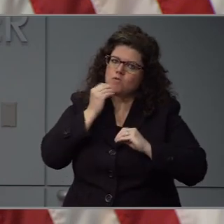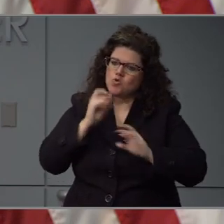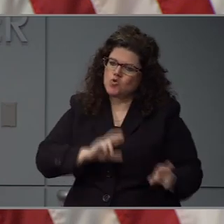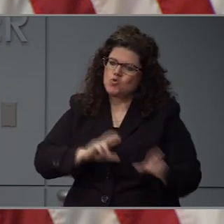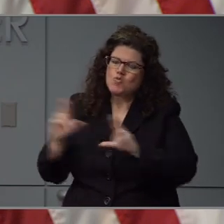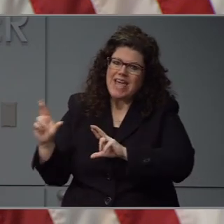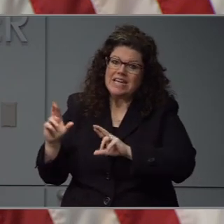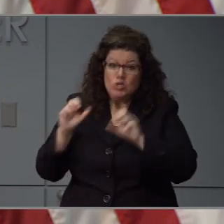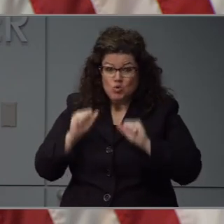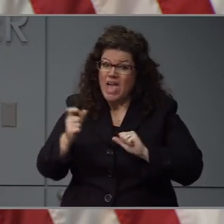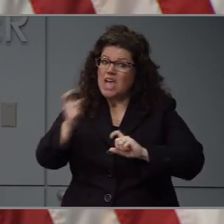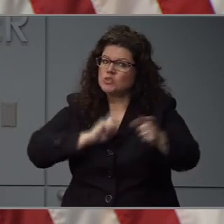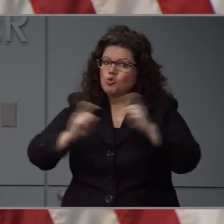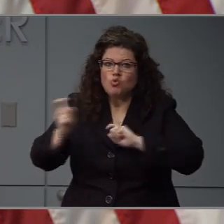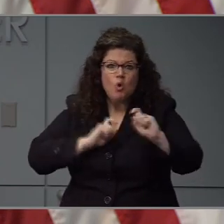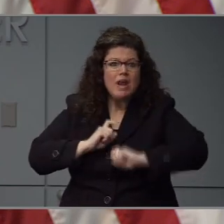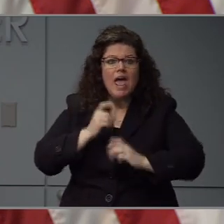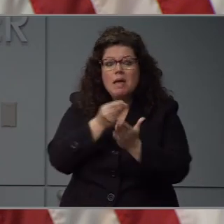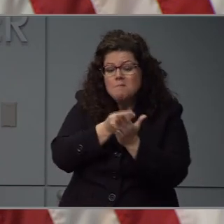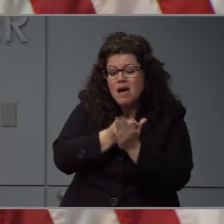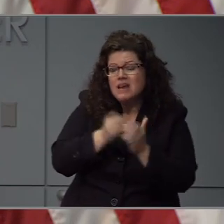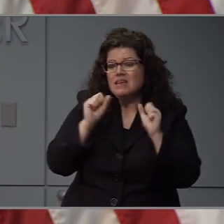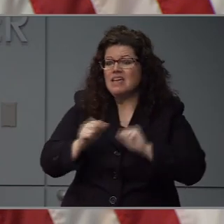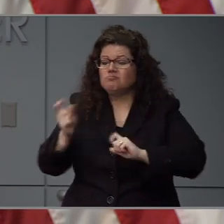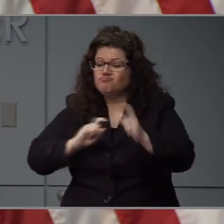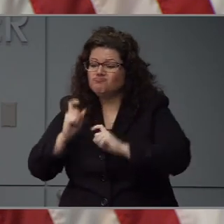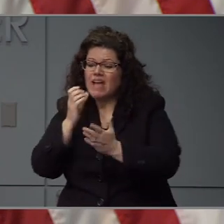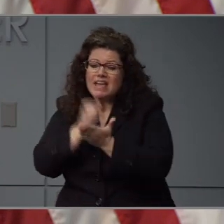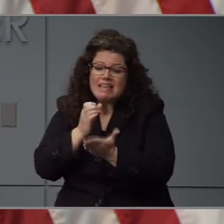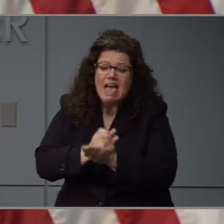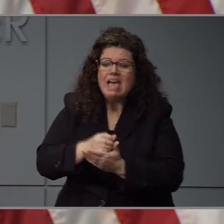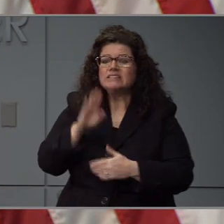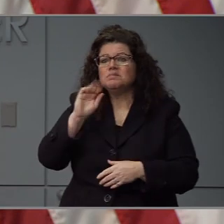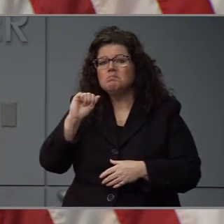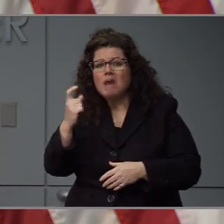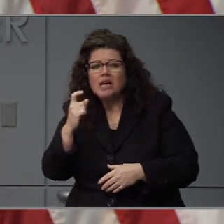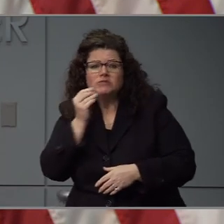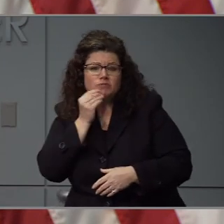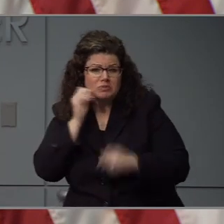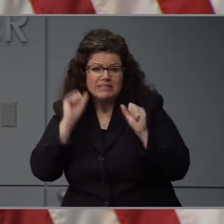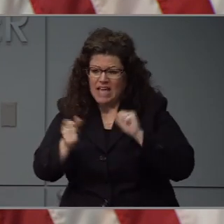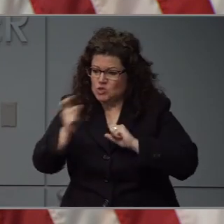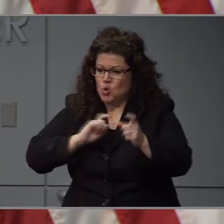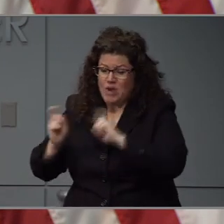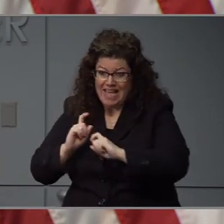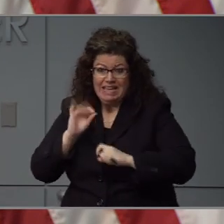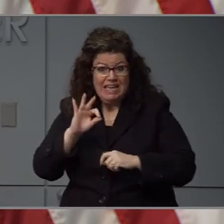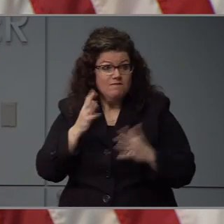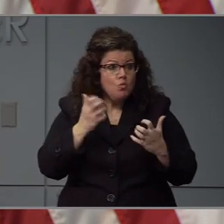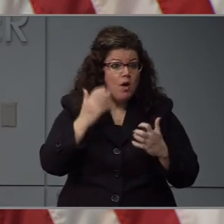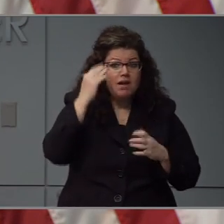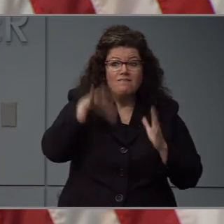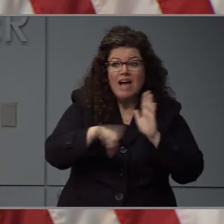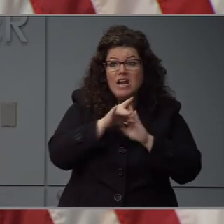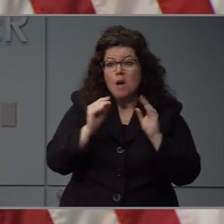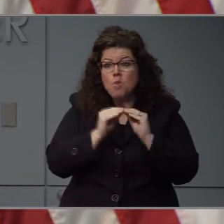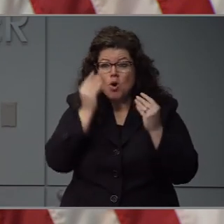be money or canned shelf-stable foods. To donate money online or to find a food bank near you, visit